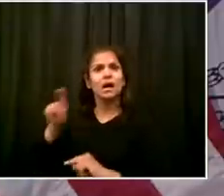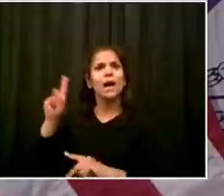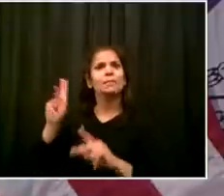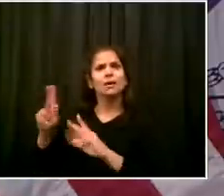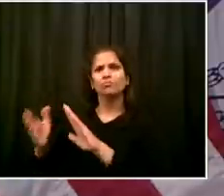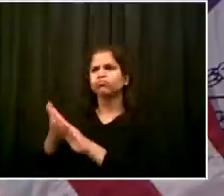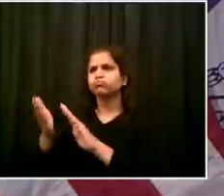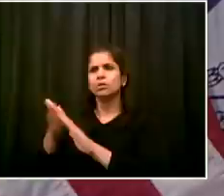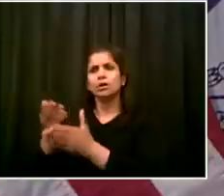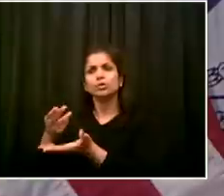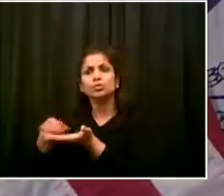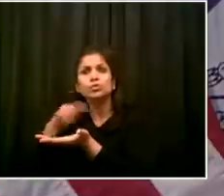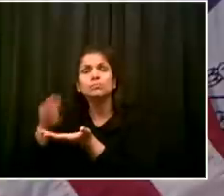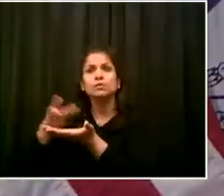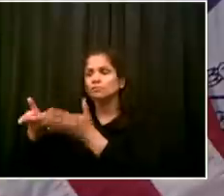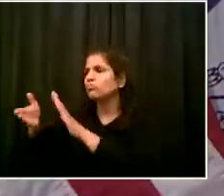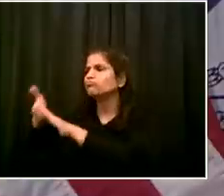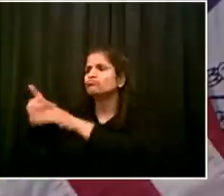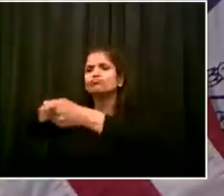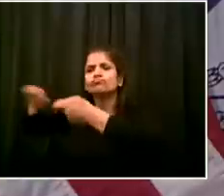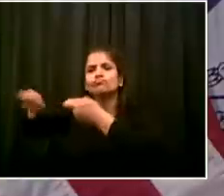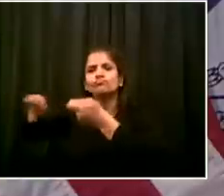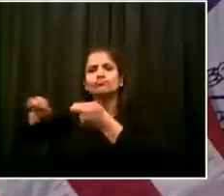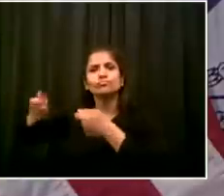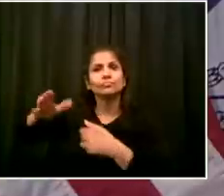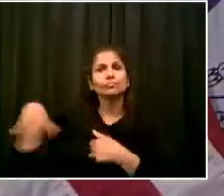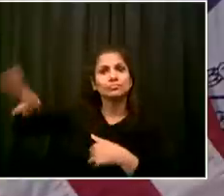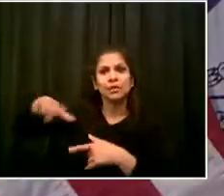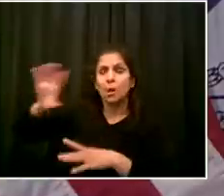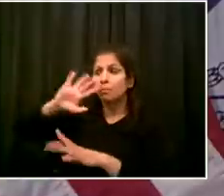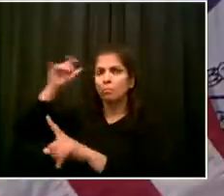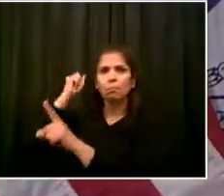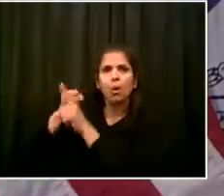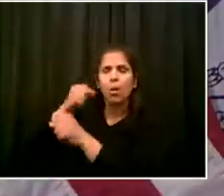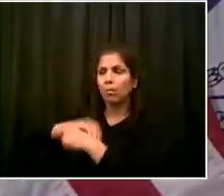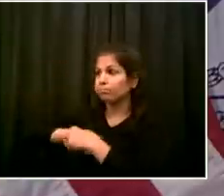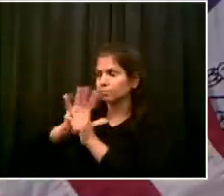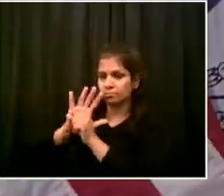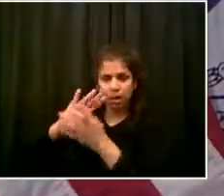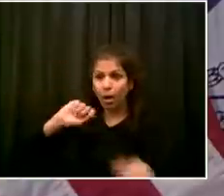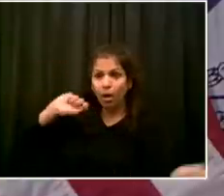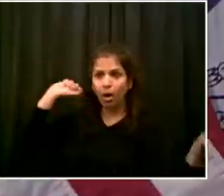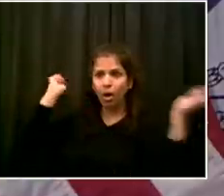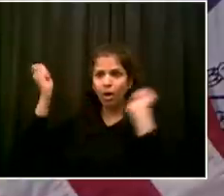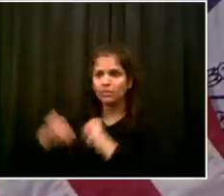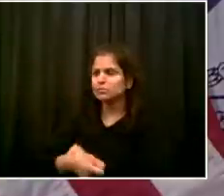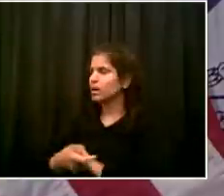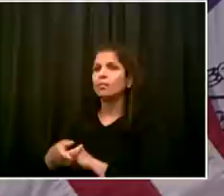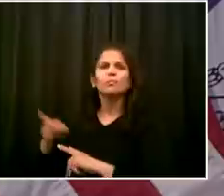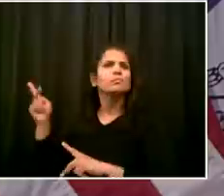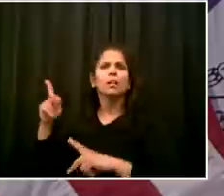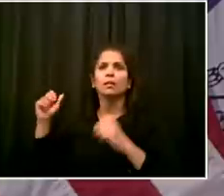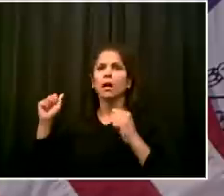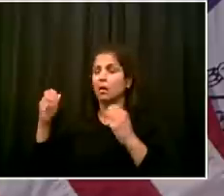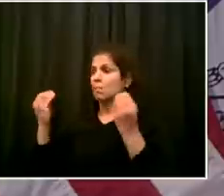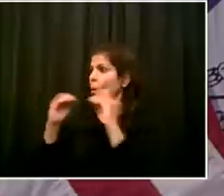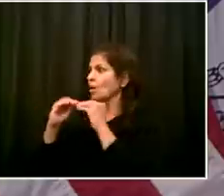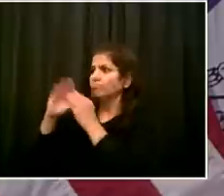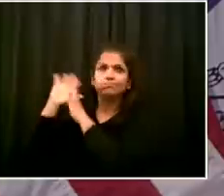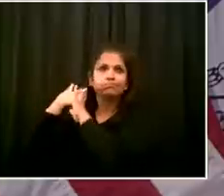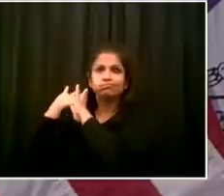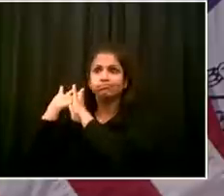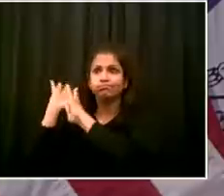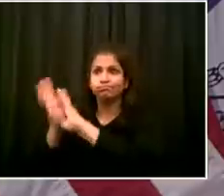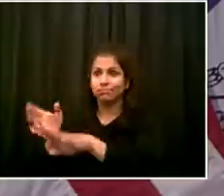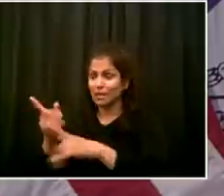you know, instantly and with tremendous resolve. And of course, this extraordinary delivery operation that Commissioner